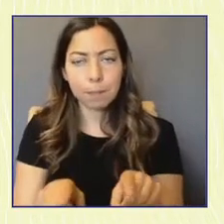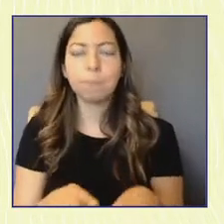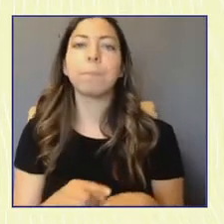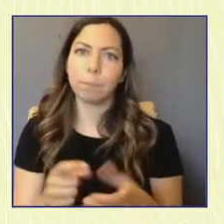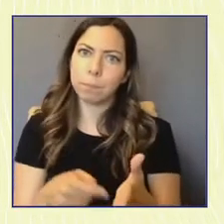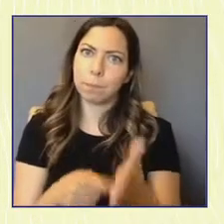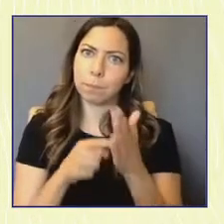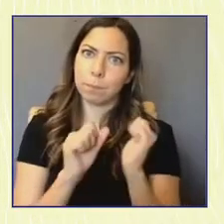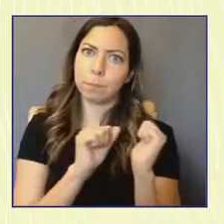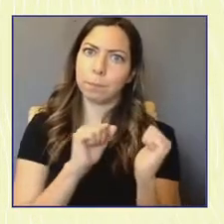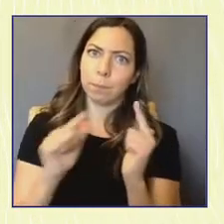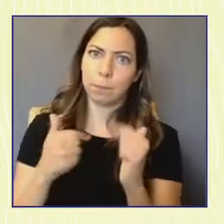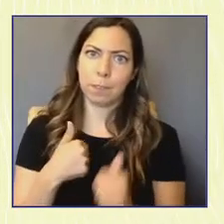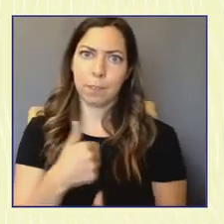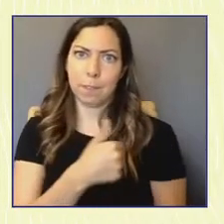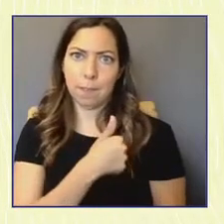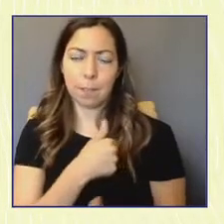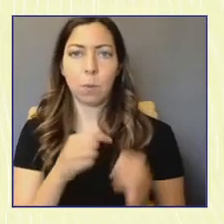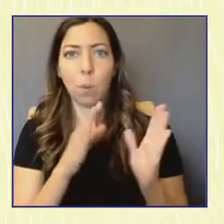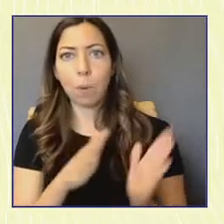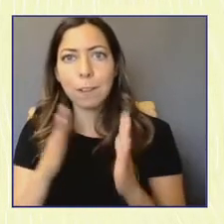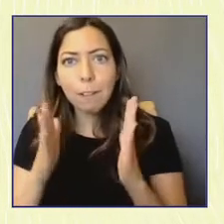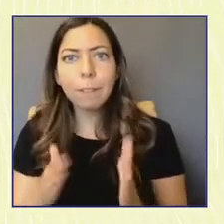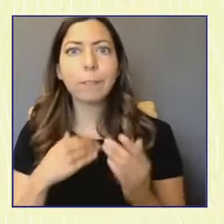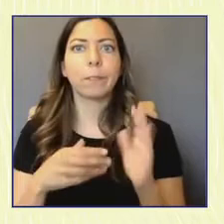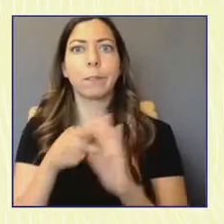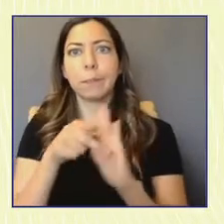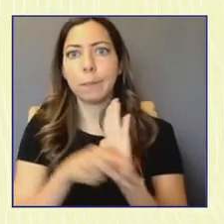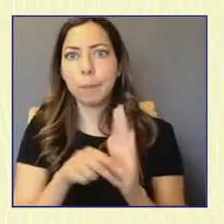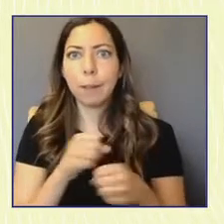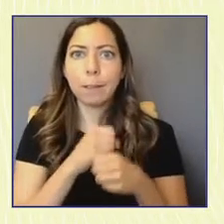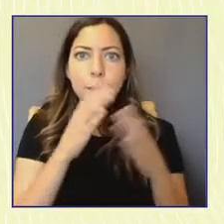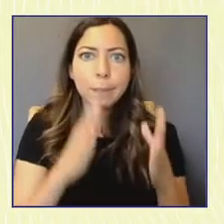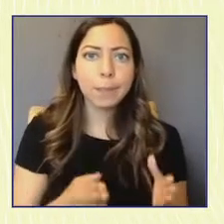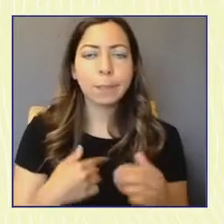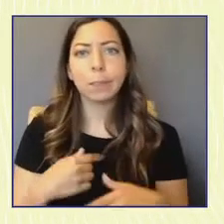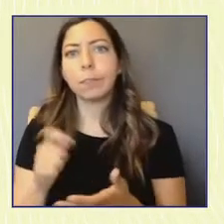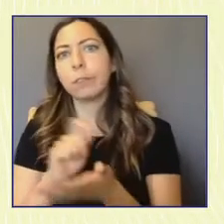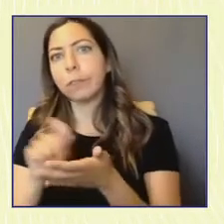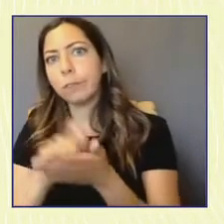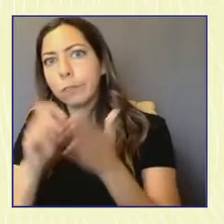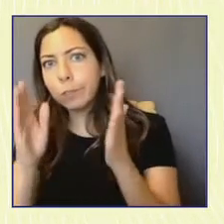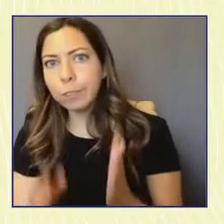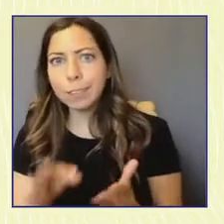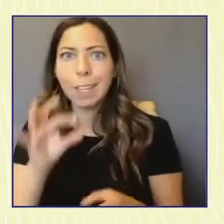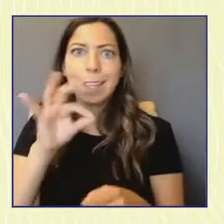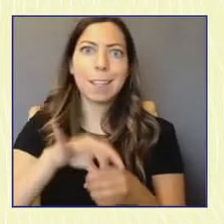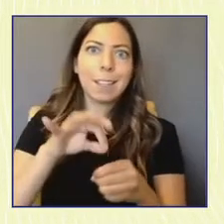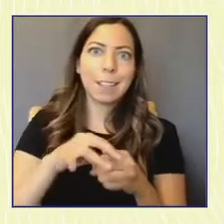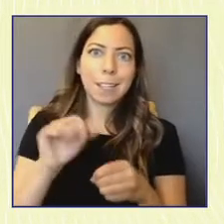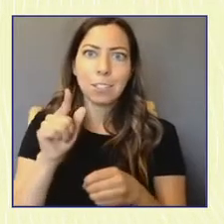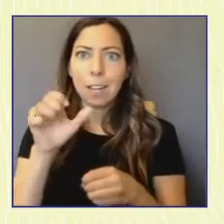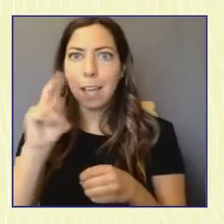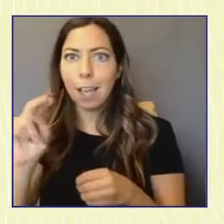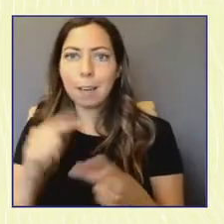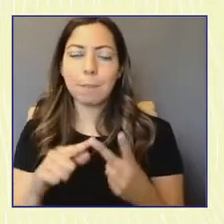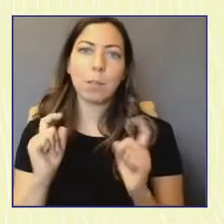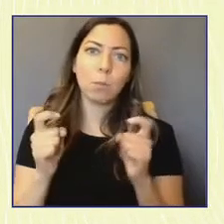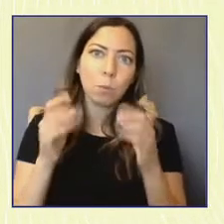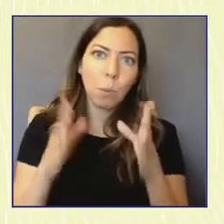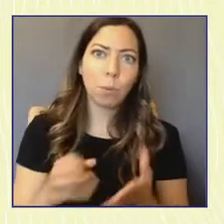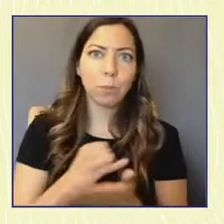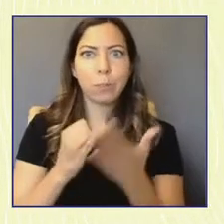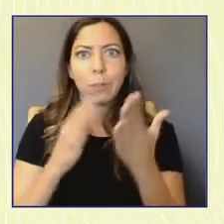of us organizers, policymakers, educators, journalists, election administrators, donors, activists, artists, entrepreneurs,